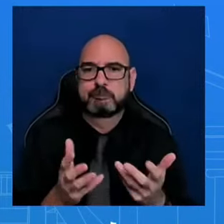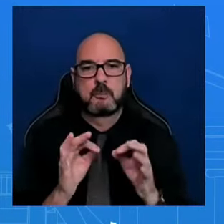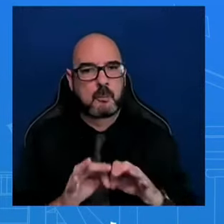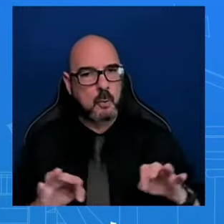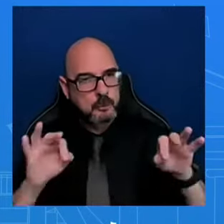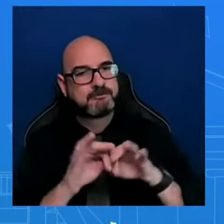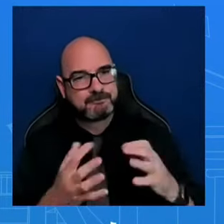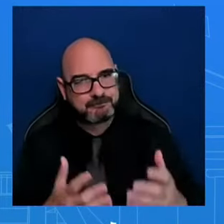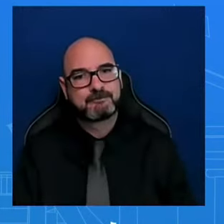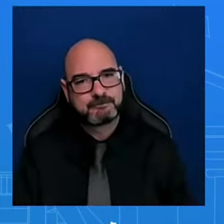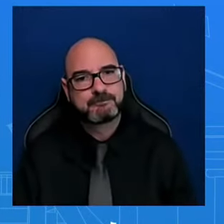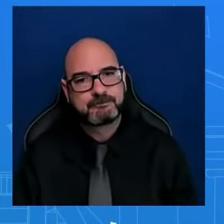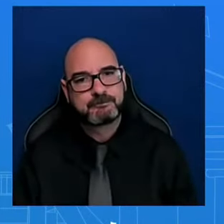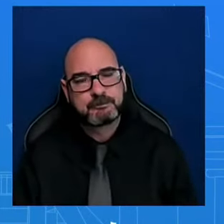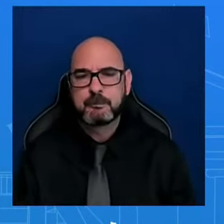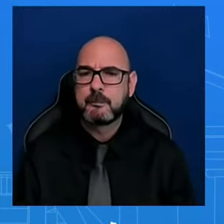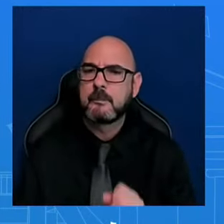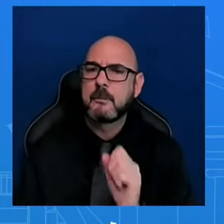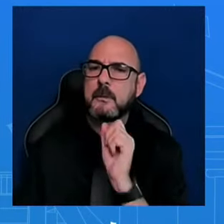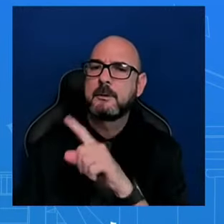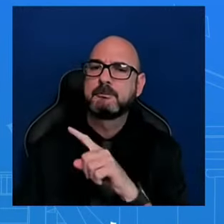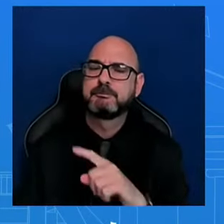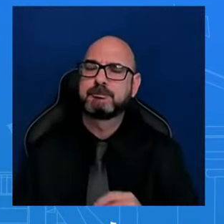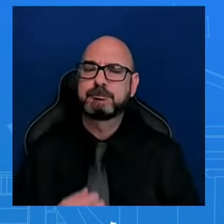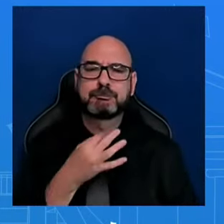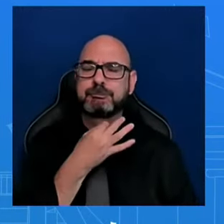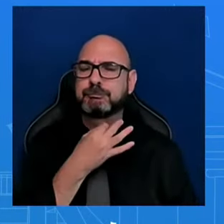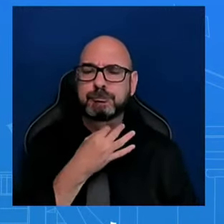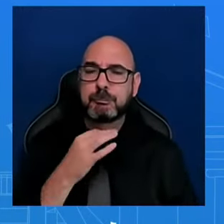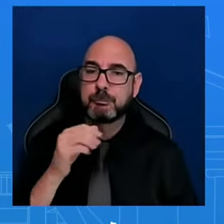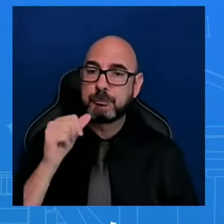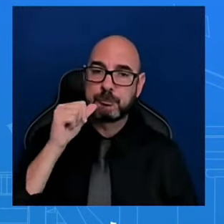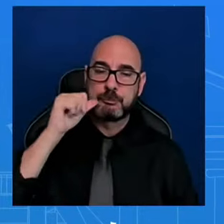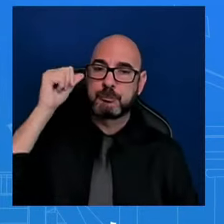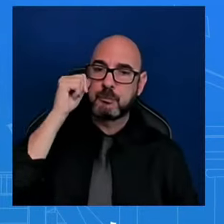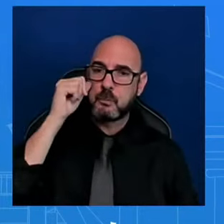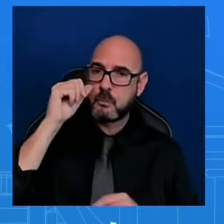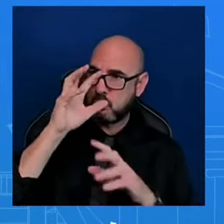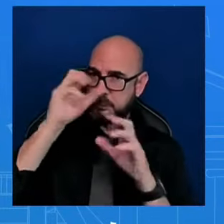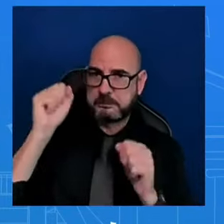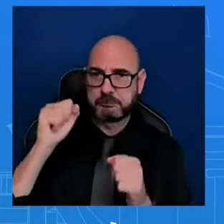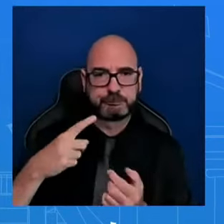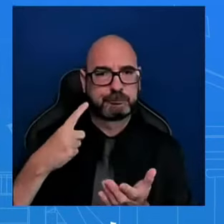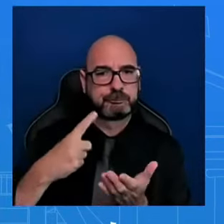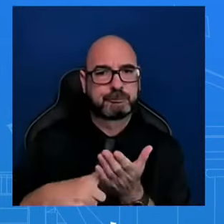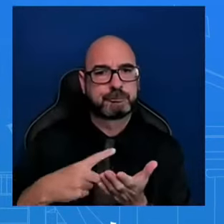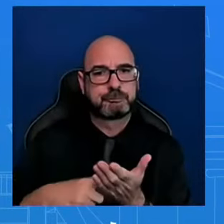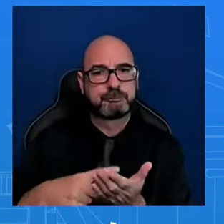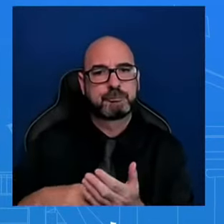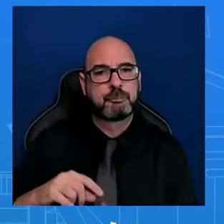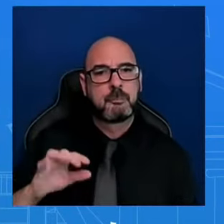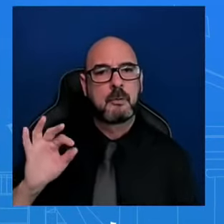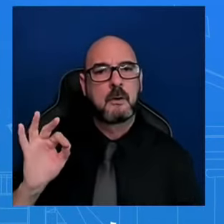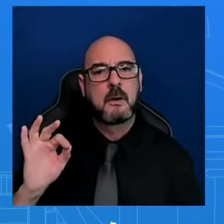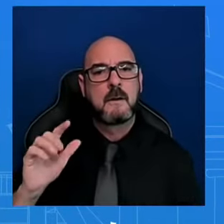this avian blue outbreak. I'm wondering, is the president going to designate any sort of coordinator at the White House or federal government to